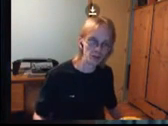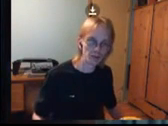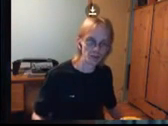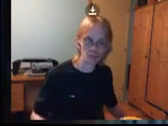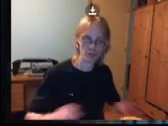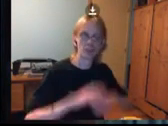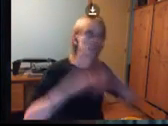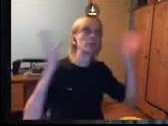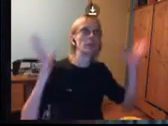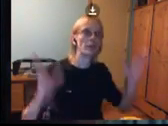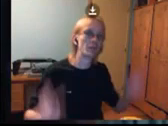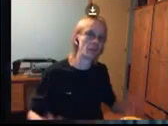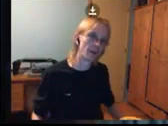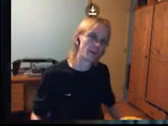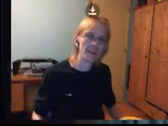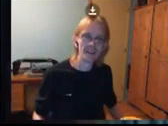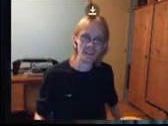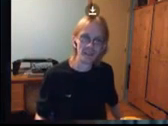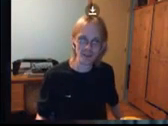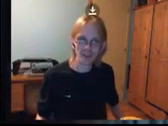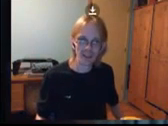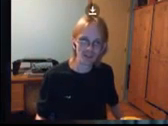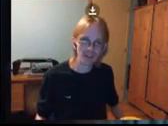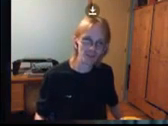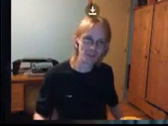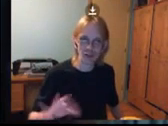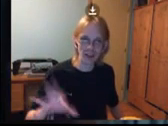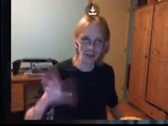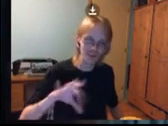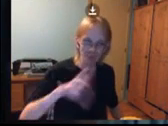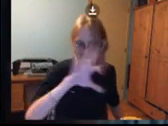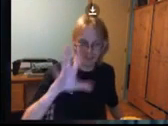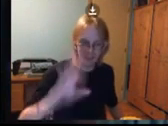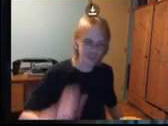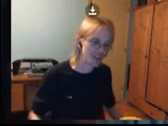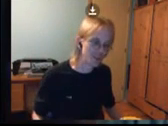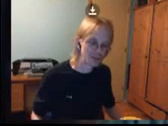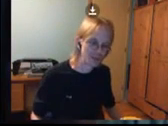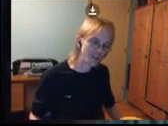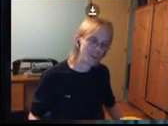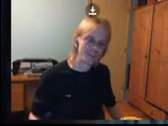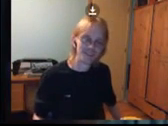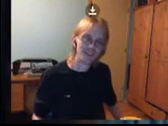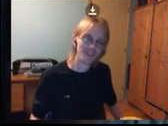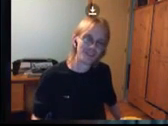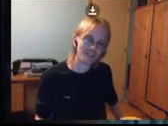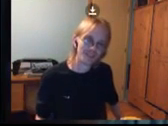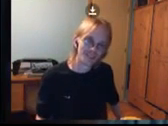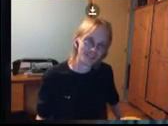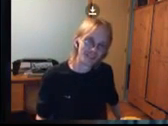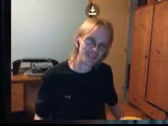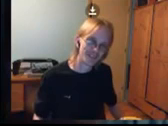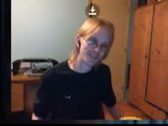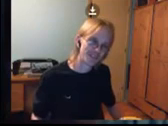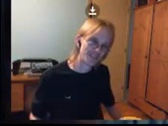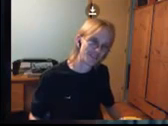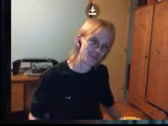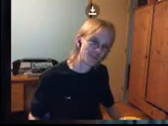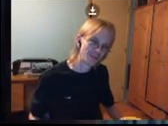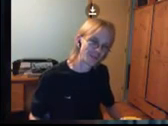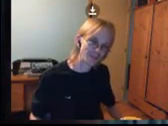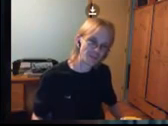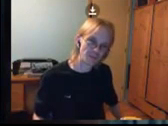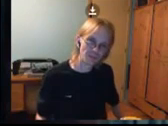pads, which was extremely novel back then, where you had four characters running around the same screen. Exactly.